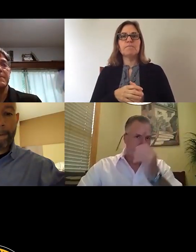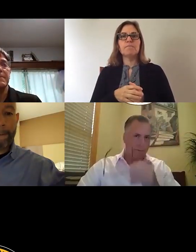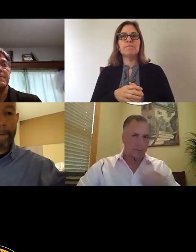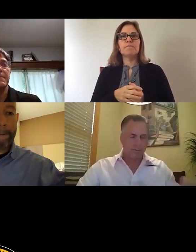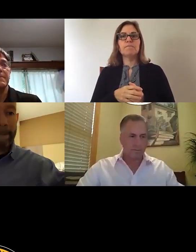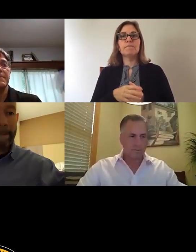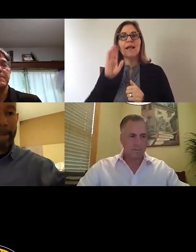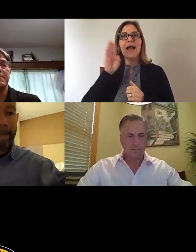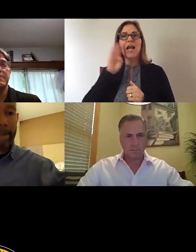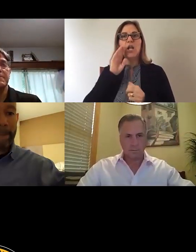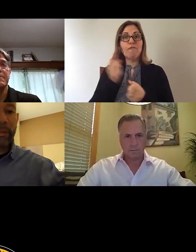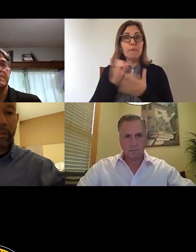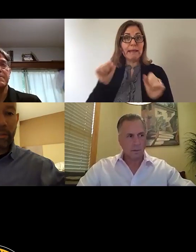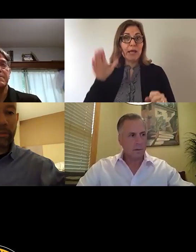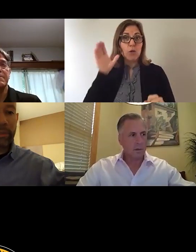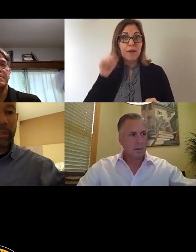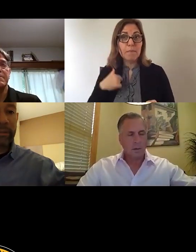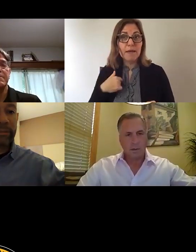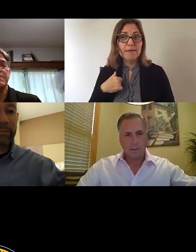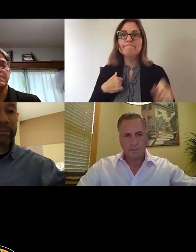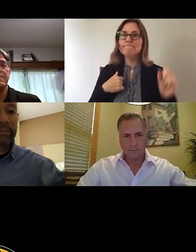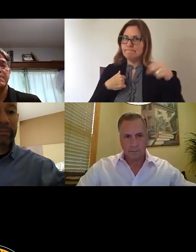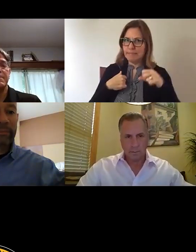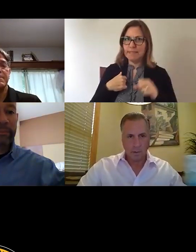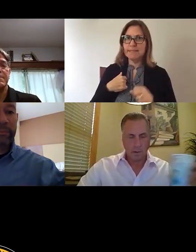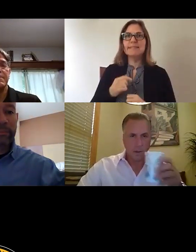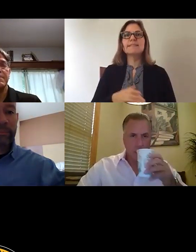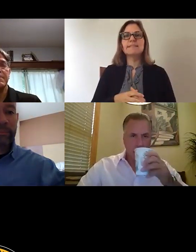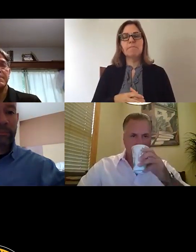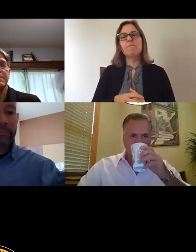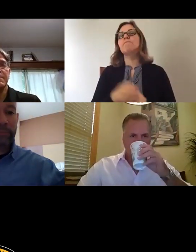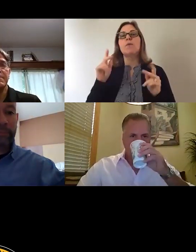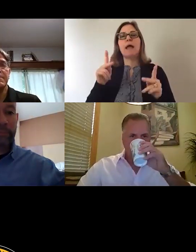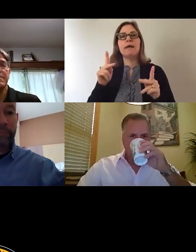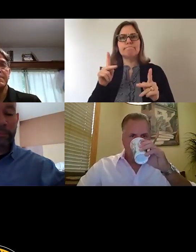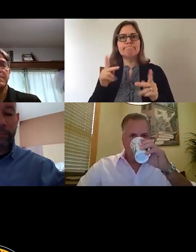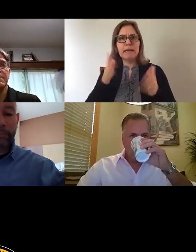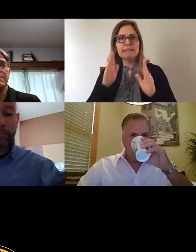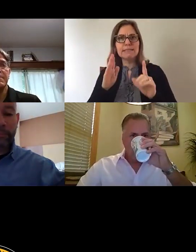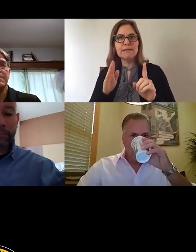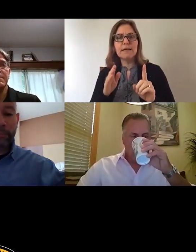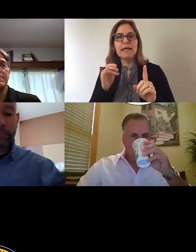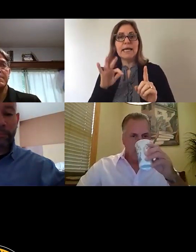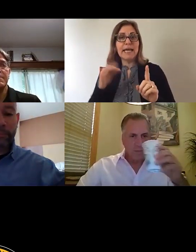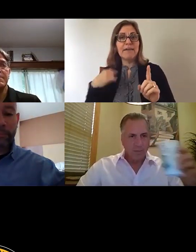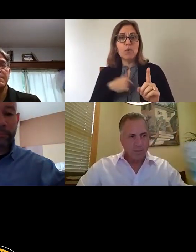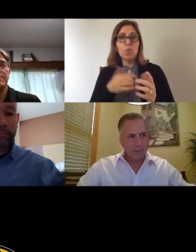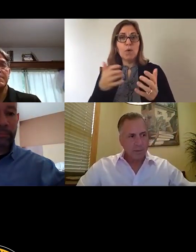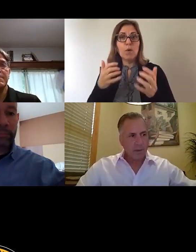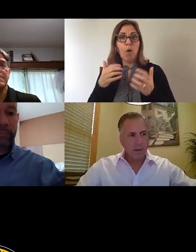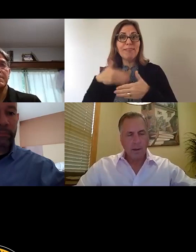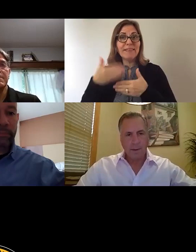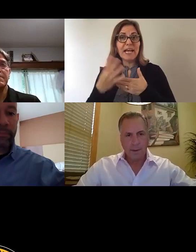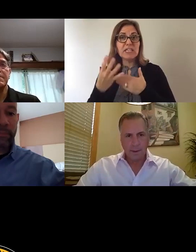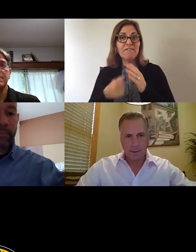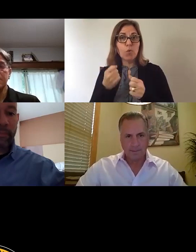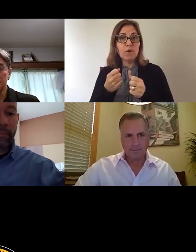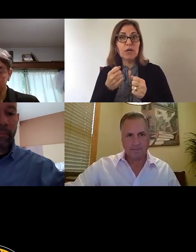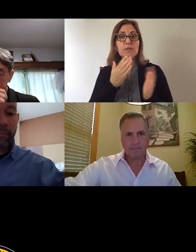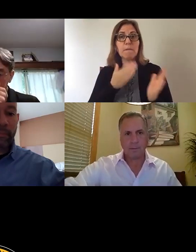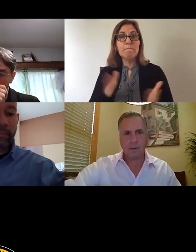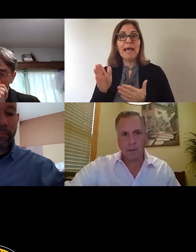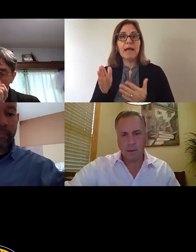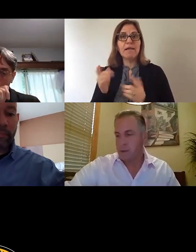Hello, everybody. Can you hear me? Yes, we can. Okay. Listen, if we wanted the next four years planned by the outgoing